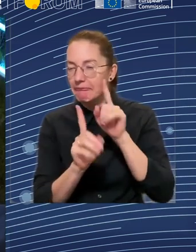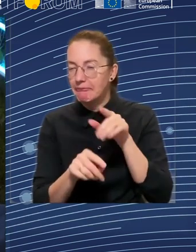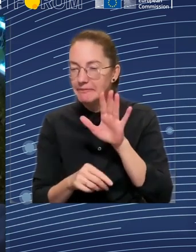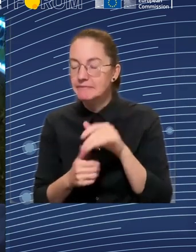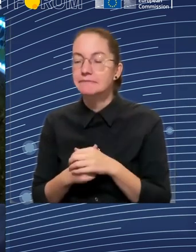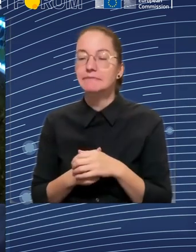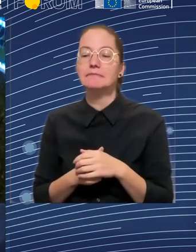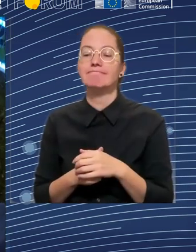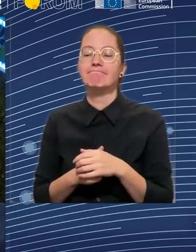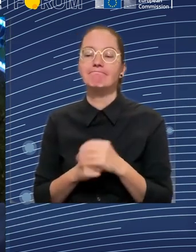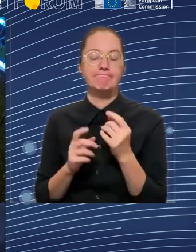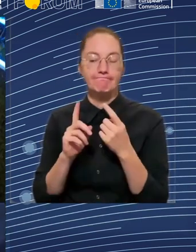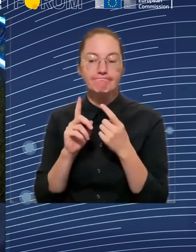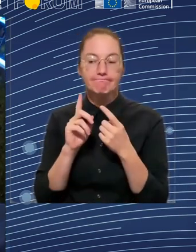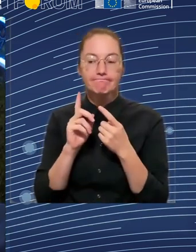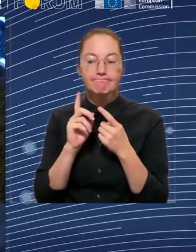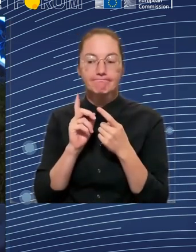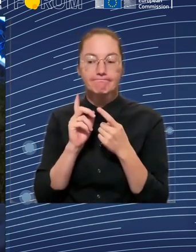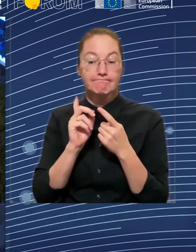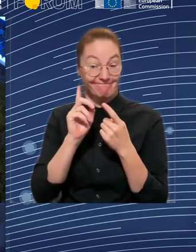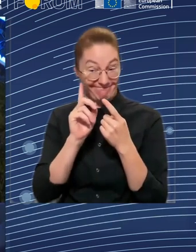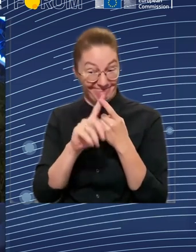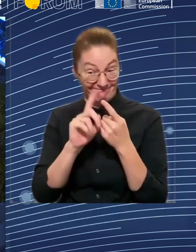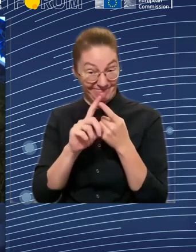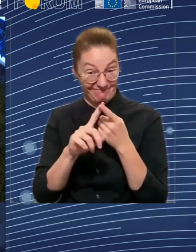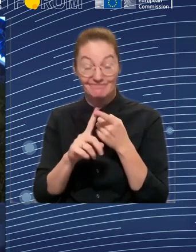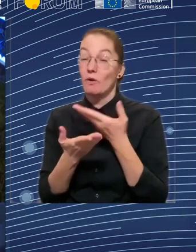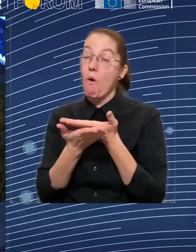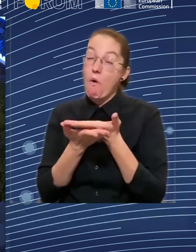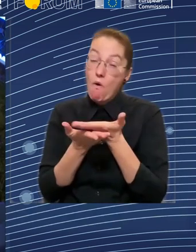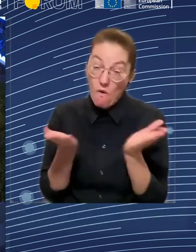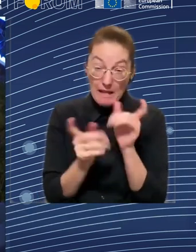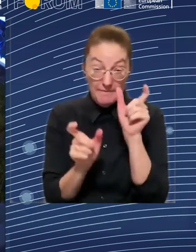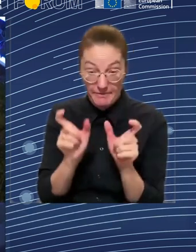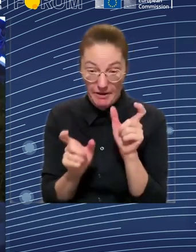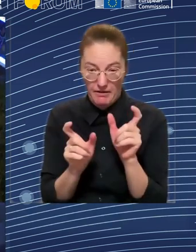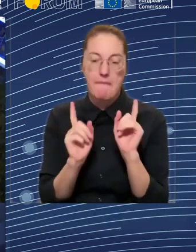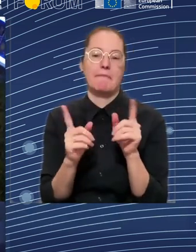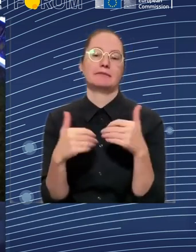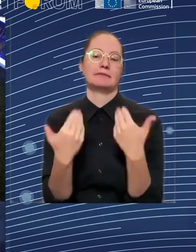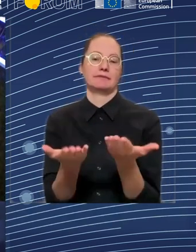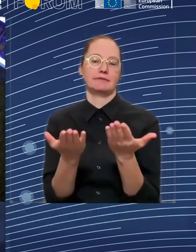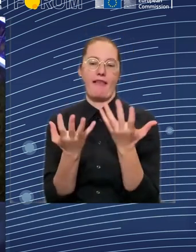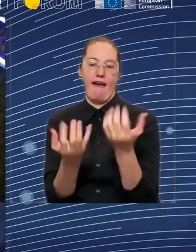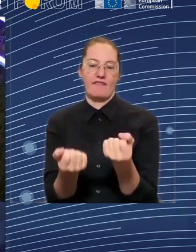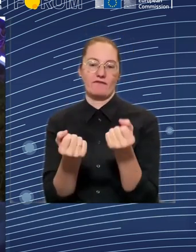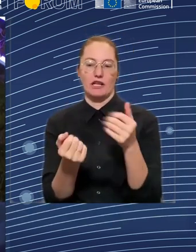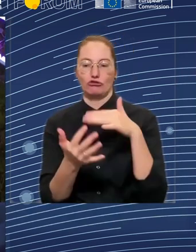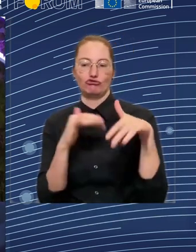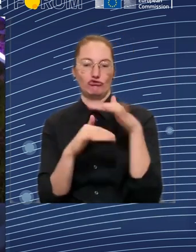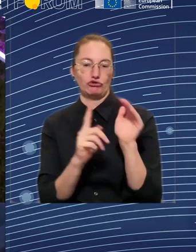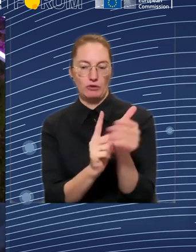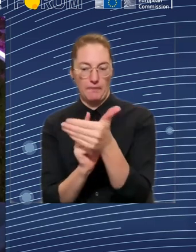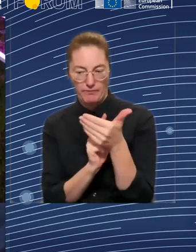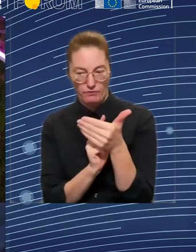how those people that are not covered or under-covered will be covered more. And of course, I mean, first there's